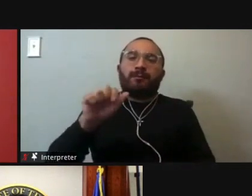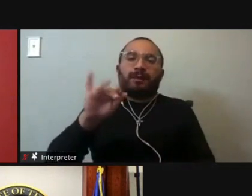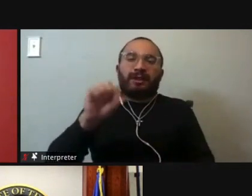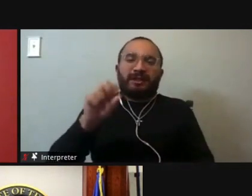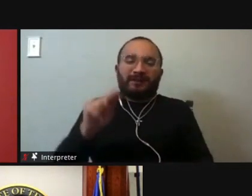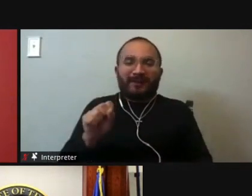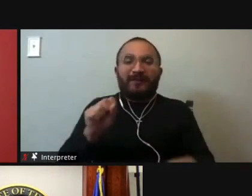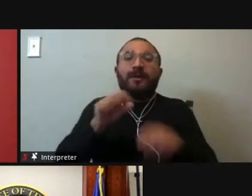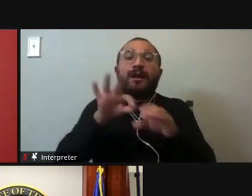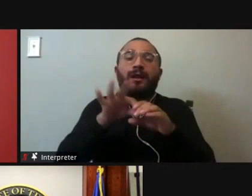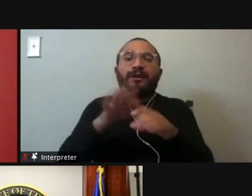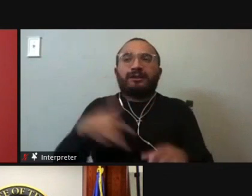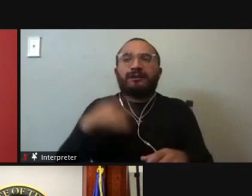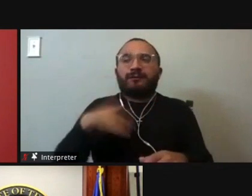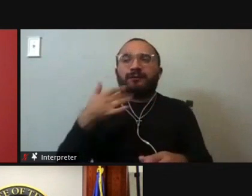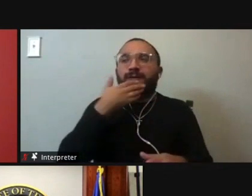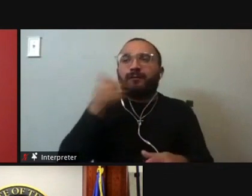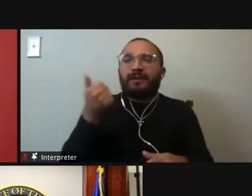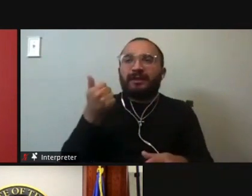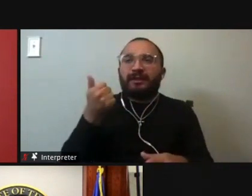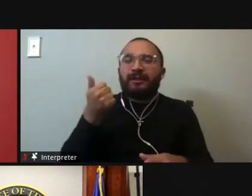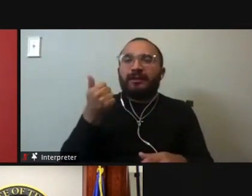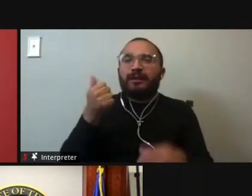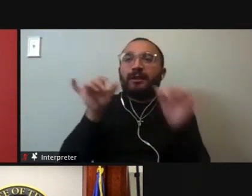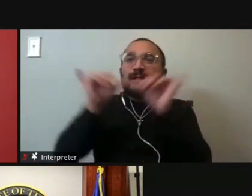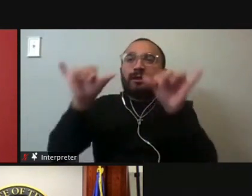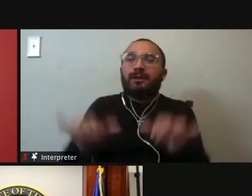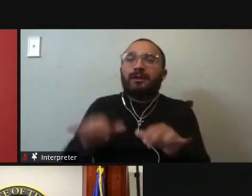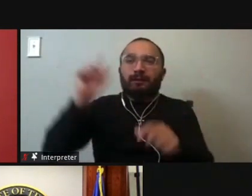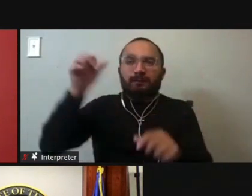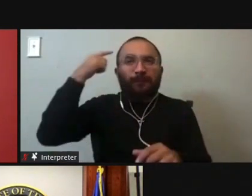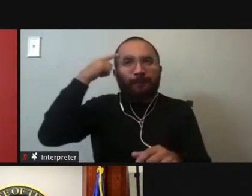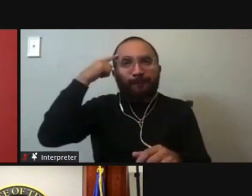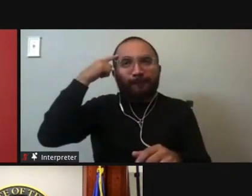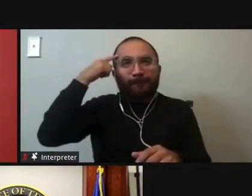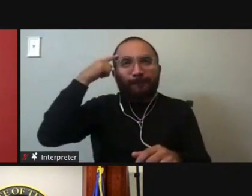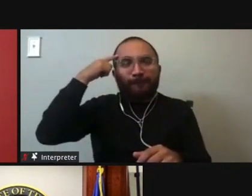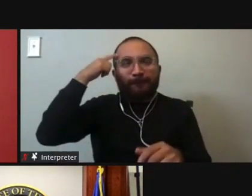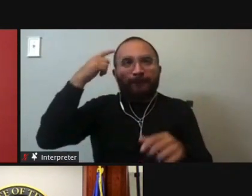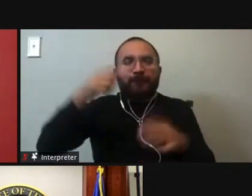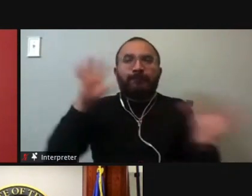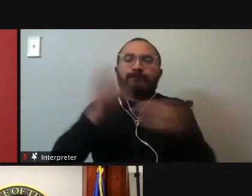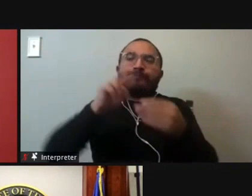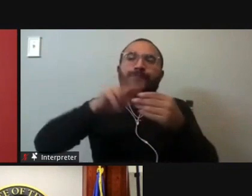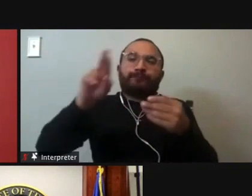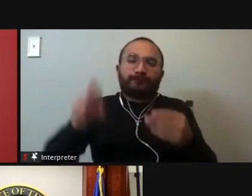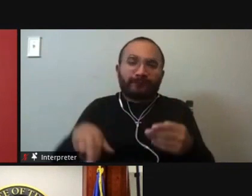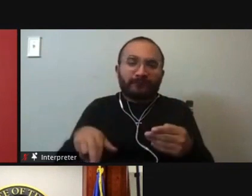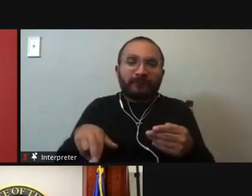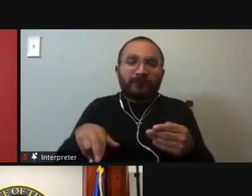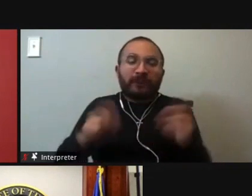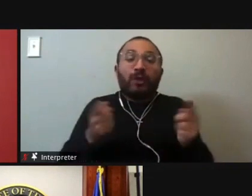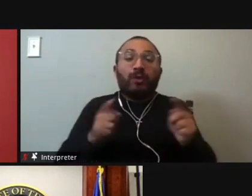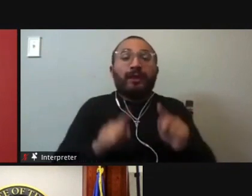would feel better at least about their system of government. They'd feel like it was fair, but at the end of the day, it wouldn't be because what would really happen